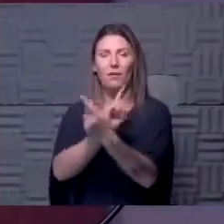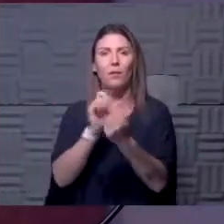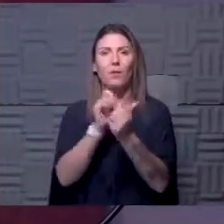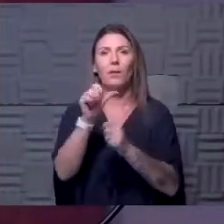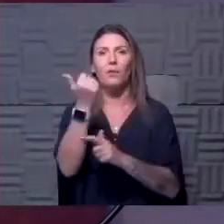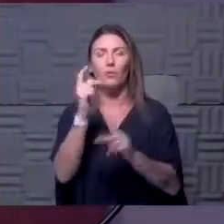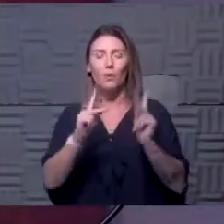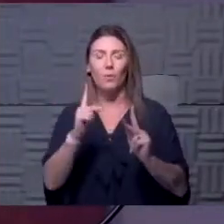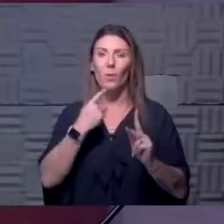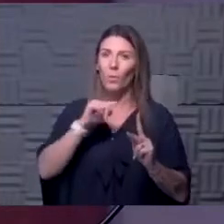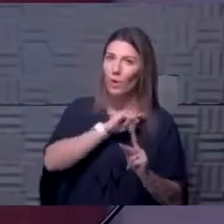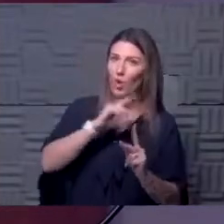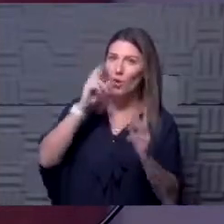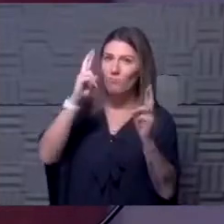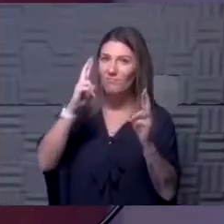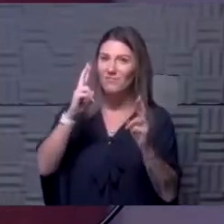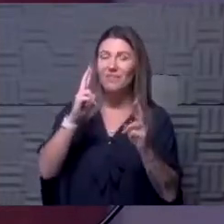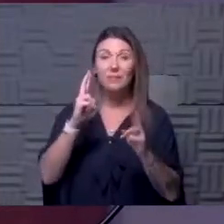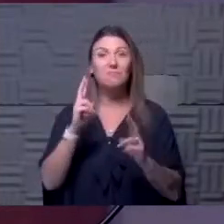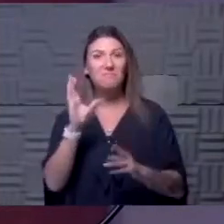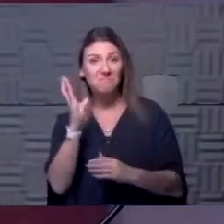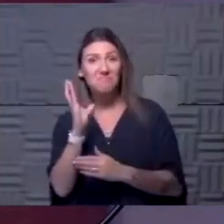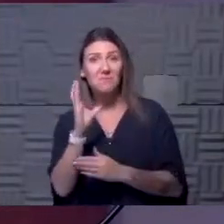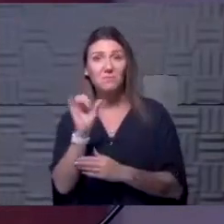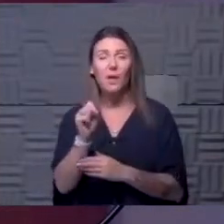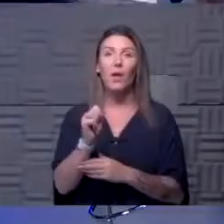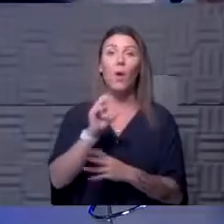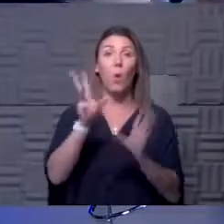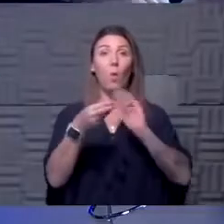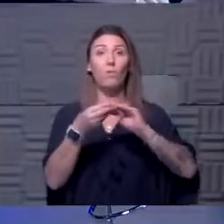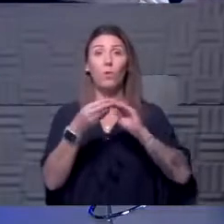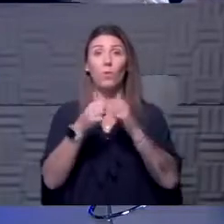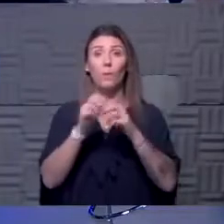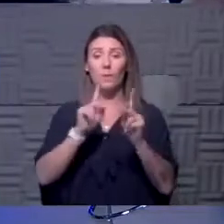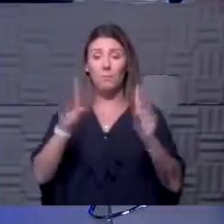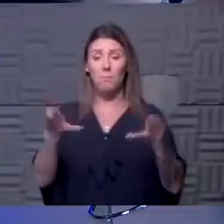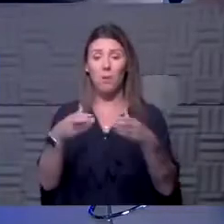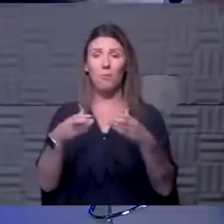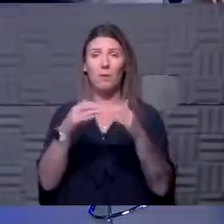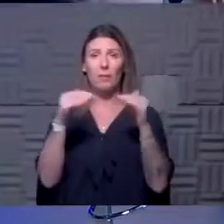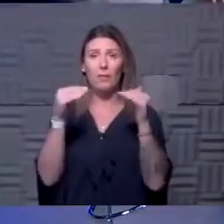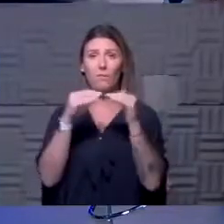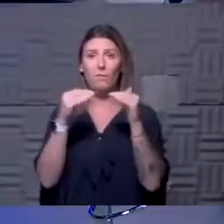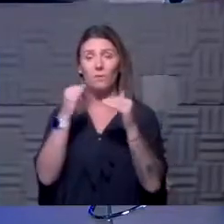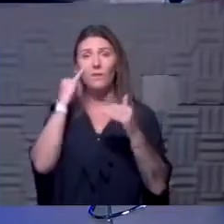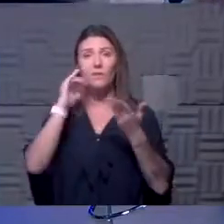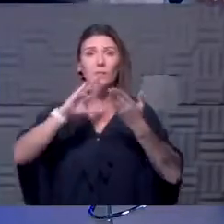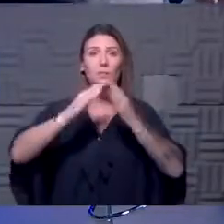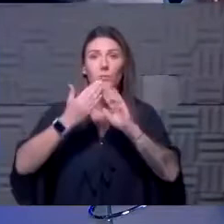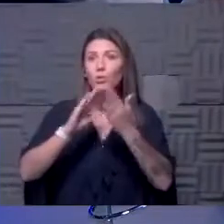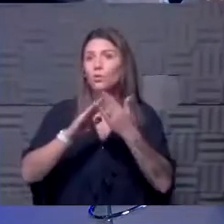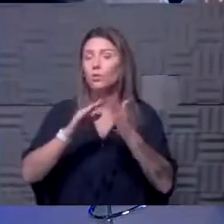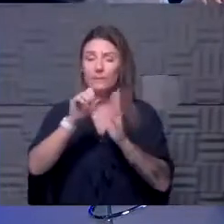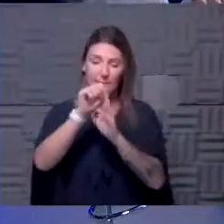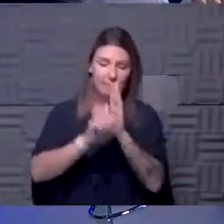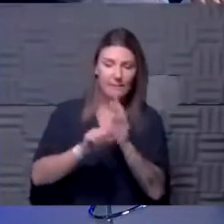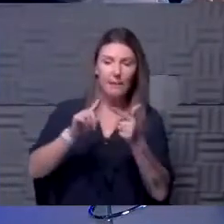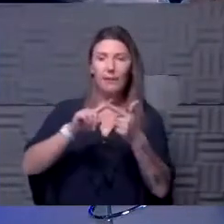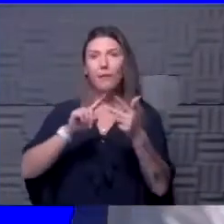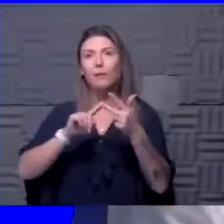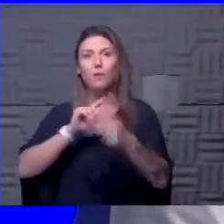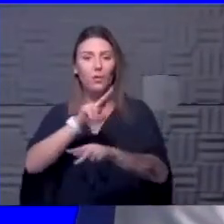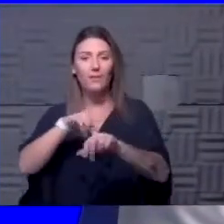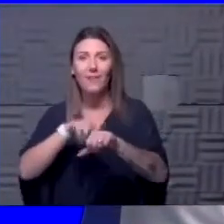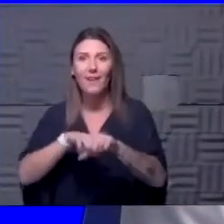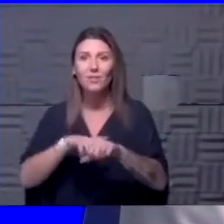anticipate that. It seems logical. Yeah, I think overall on the population level, whether it's the community or the state or the nation,